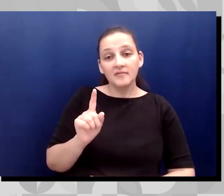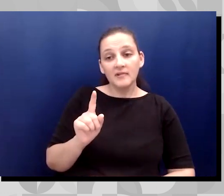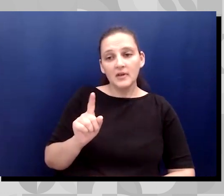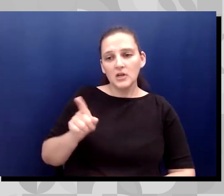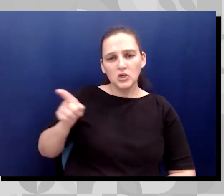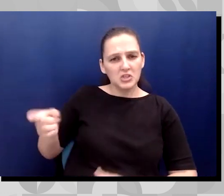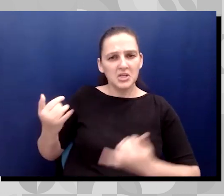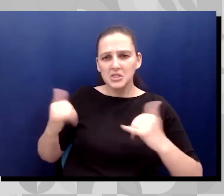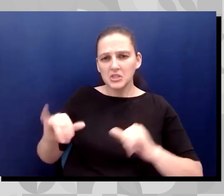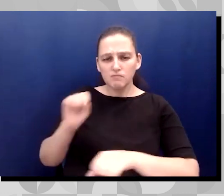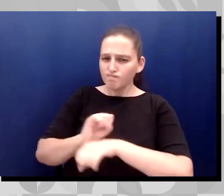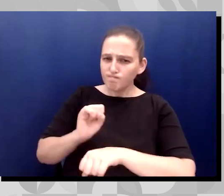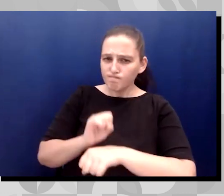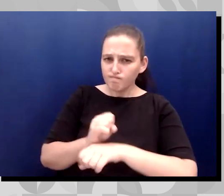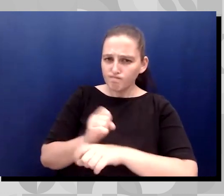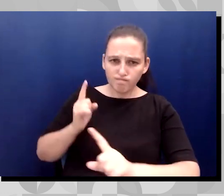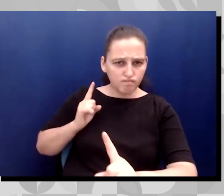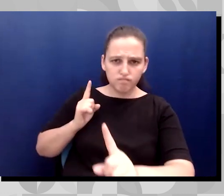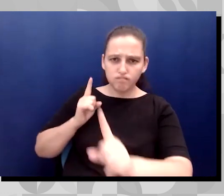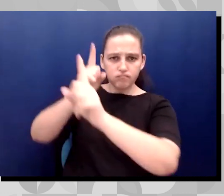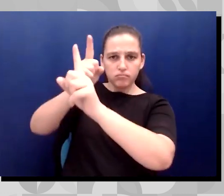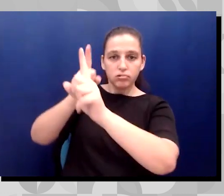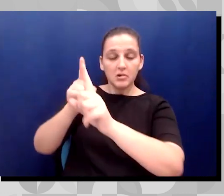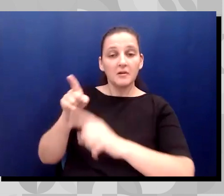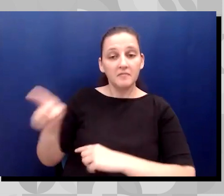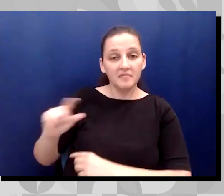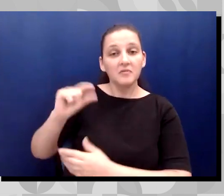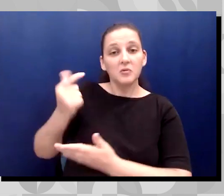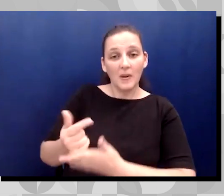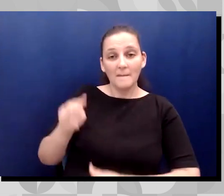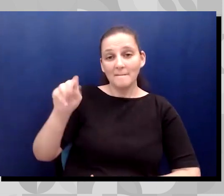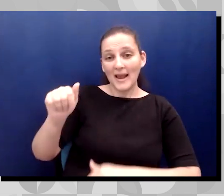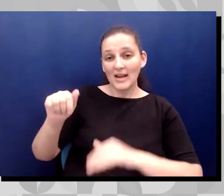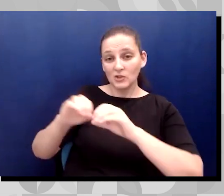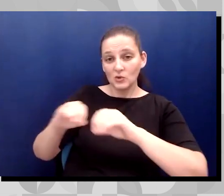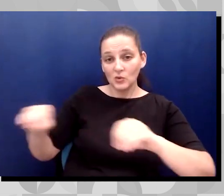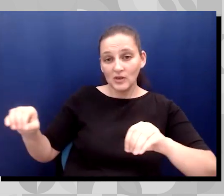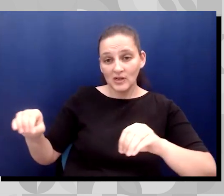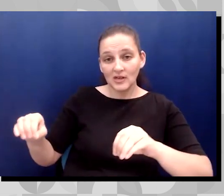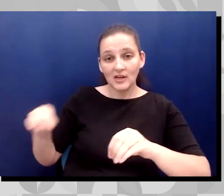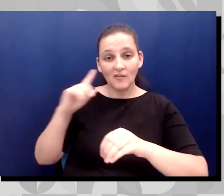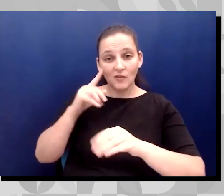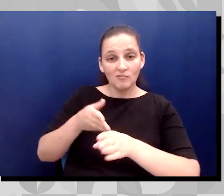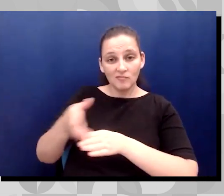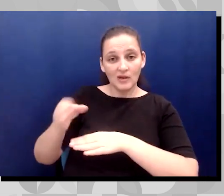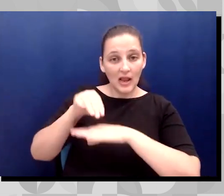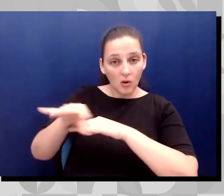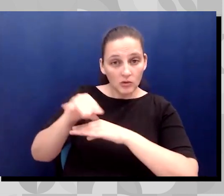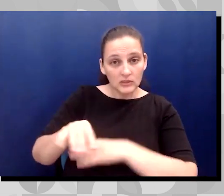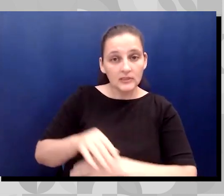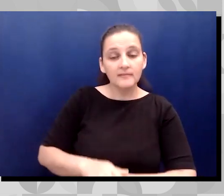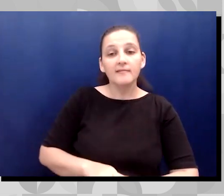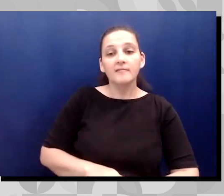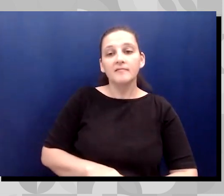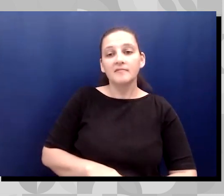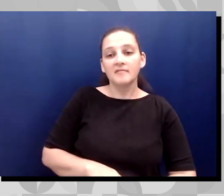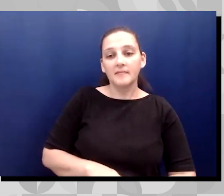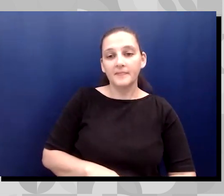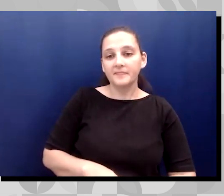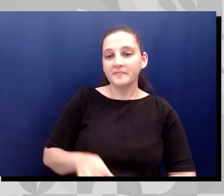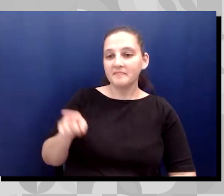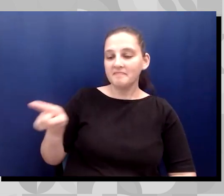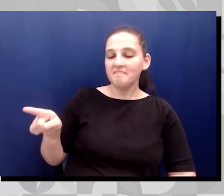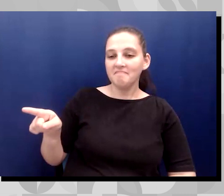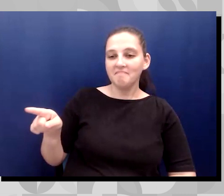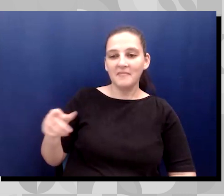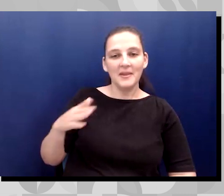She graduated with a master's degree in counseling. She is my hero. She